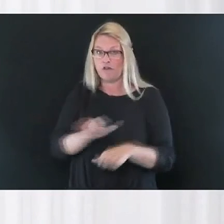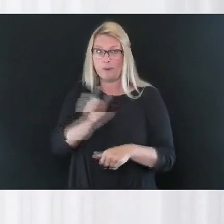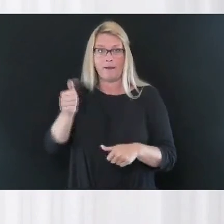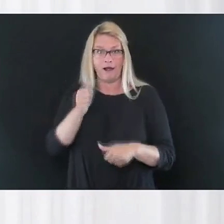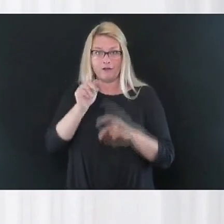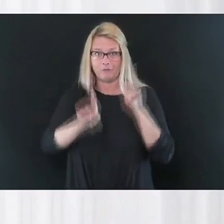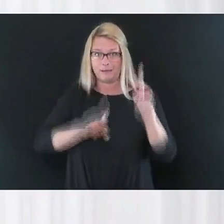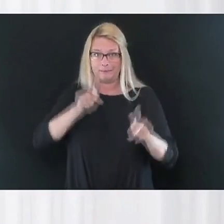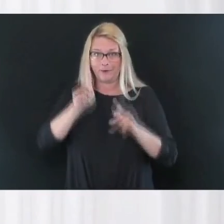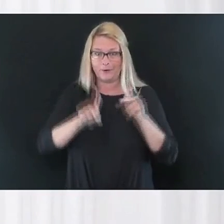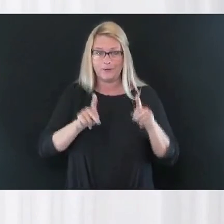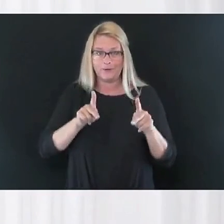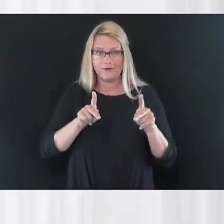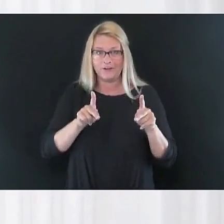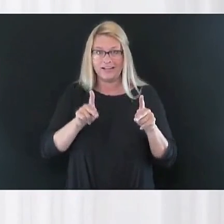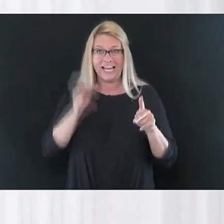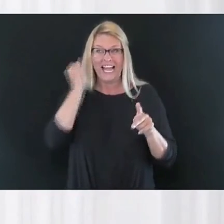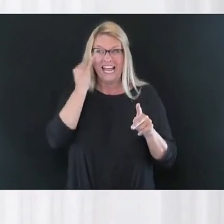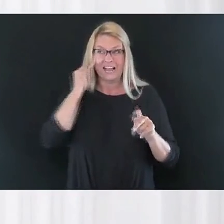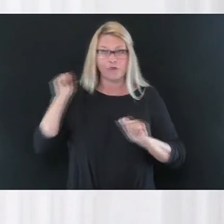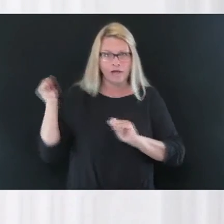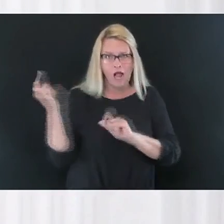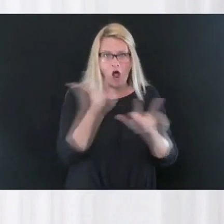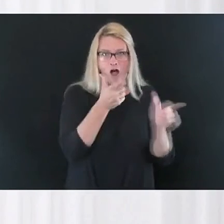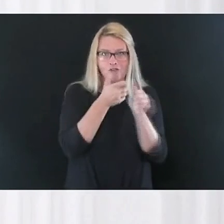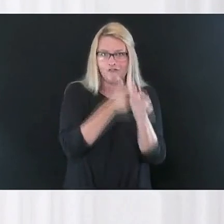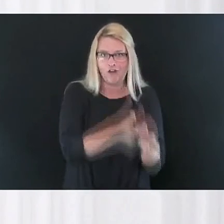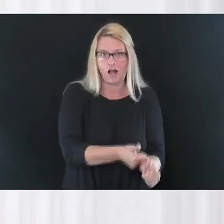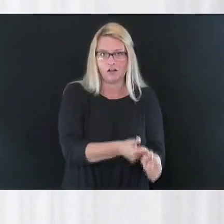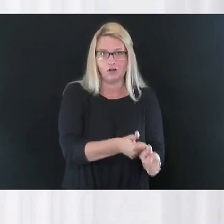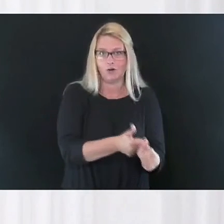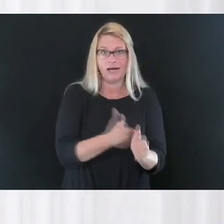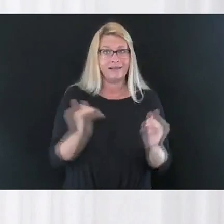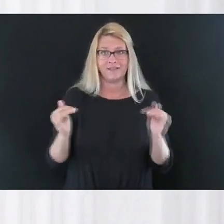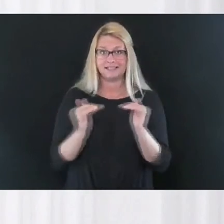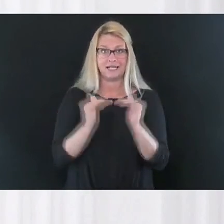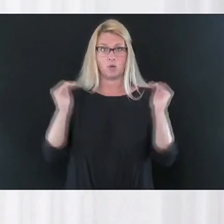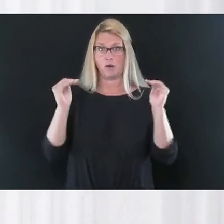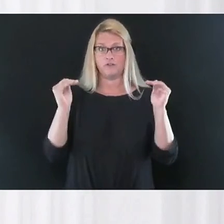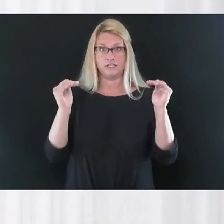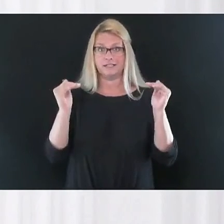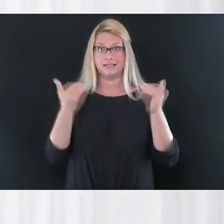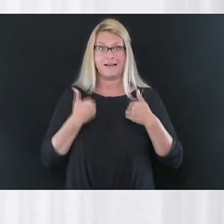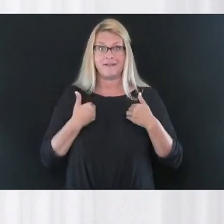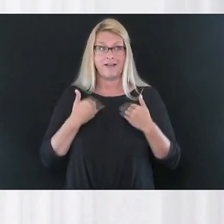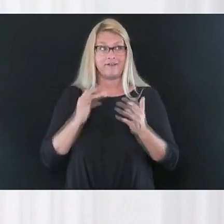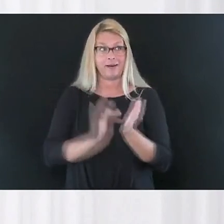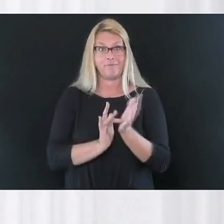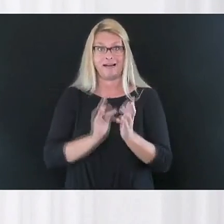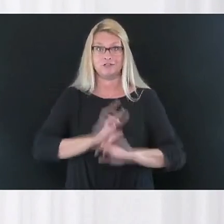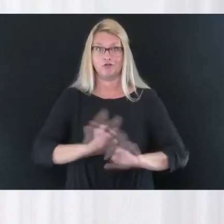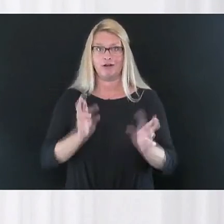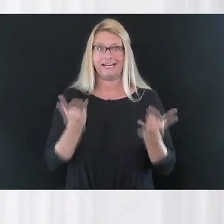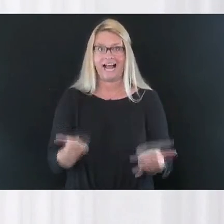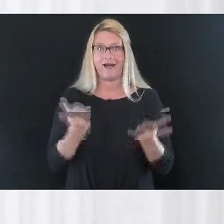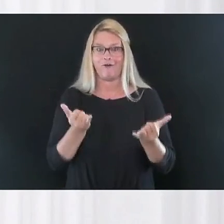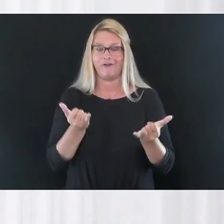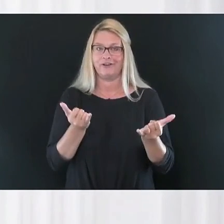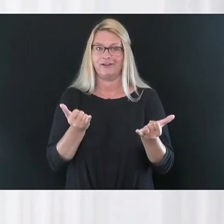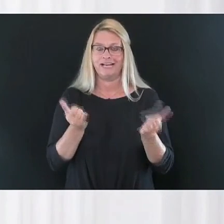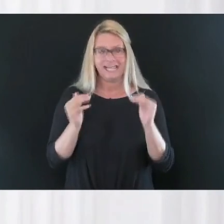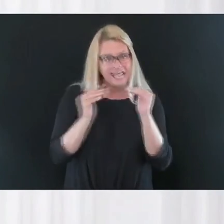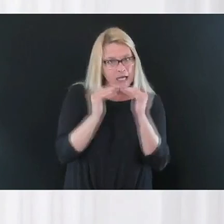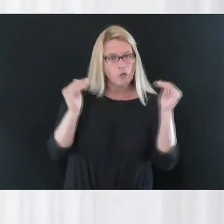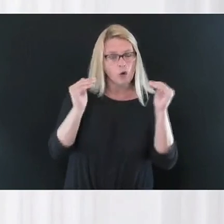people, if everybody does it, it is equivalent to having a vaccine today. It is equivalent to